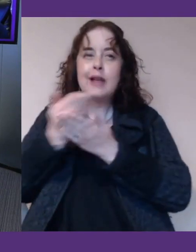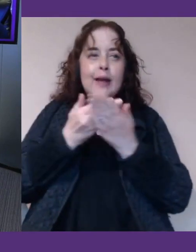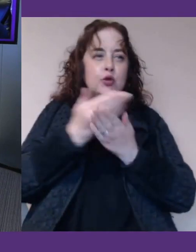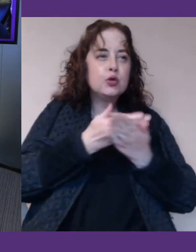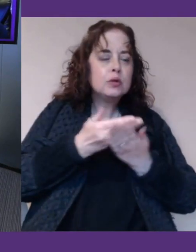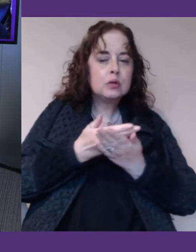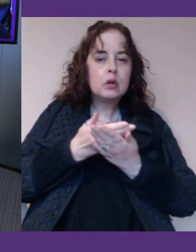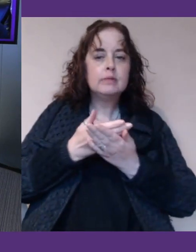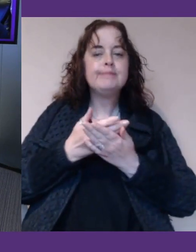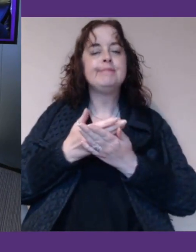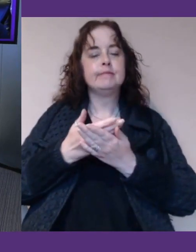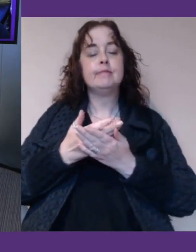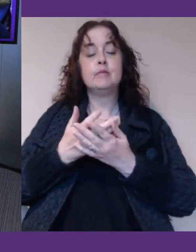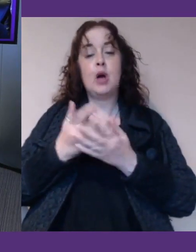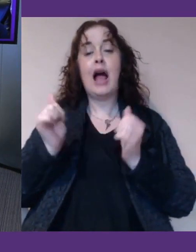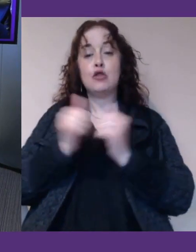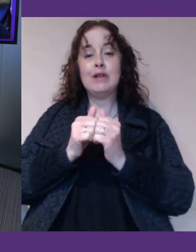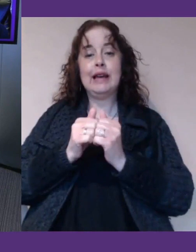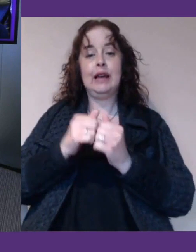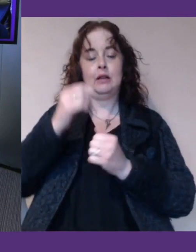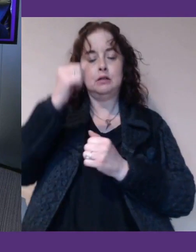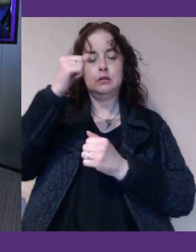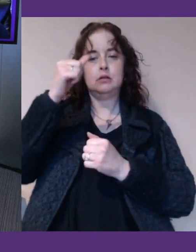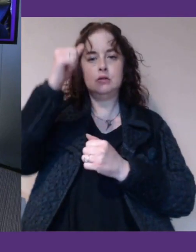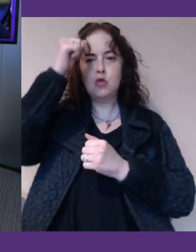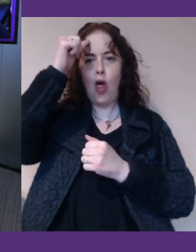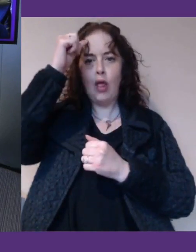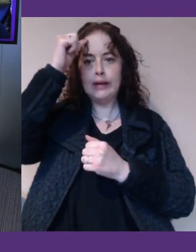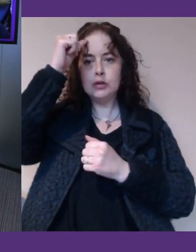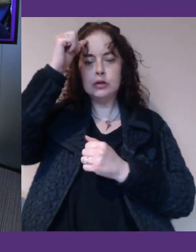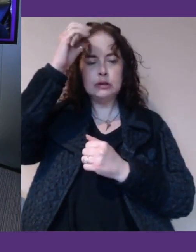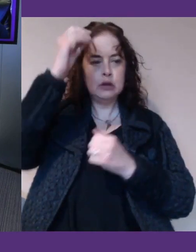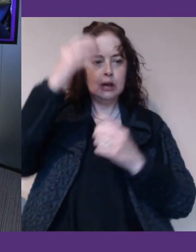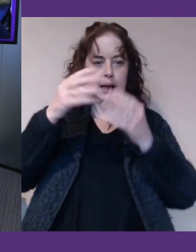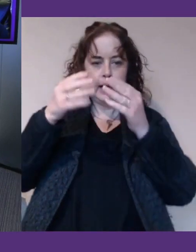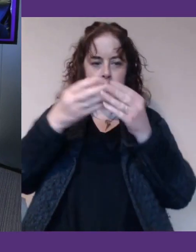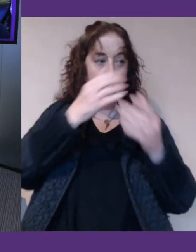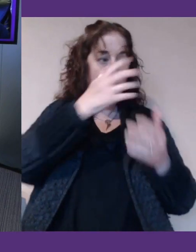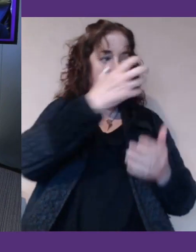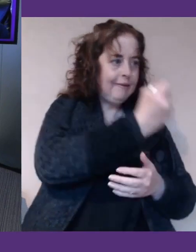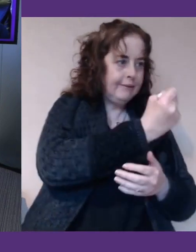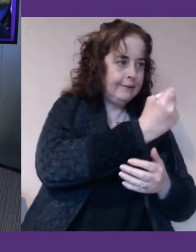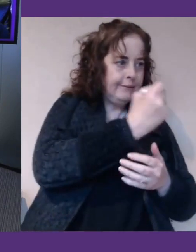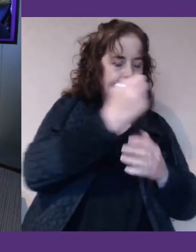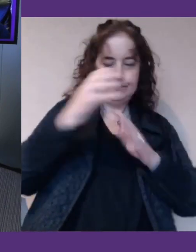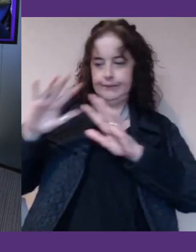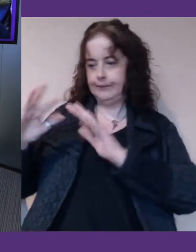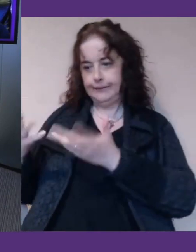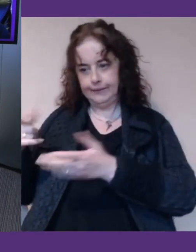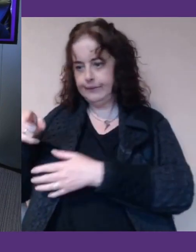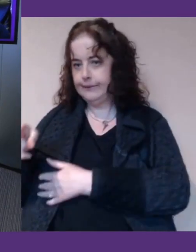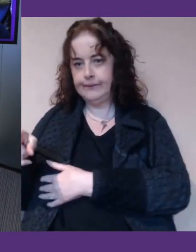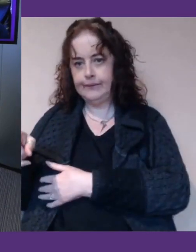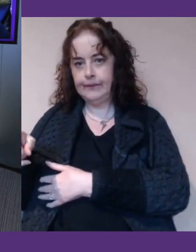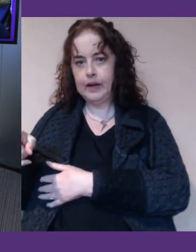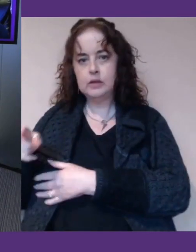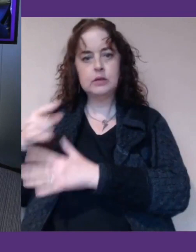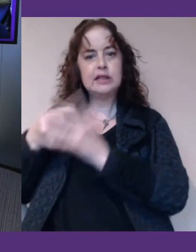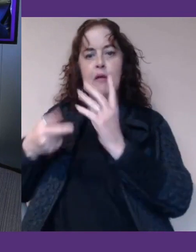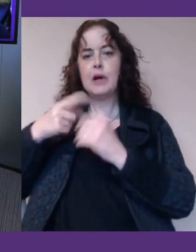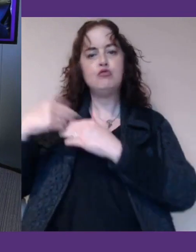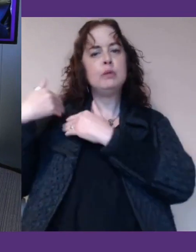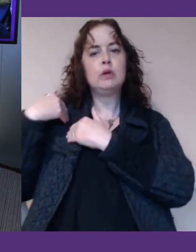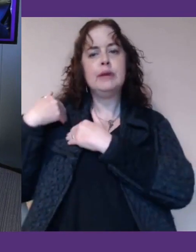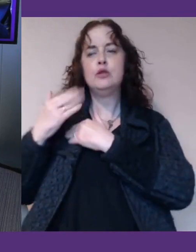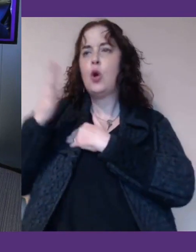think there is that knowledge gap. But the burden of responsibility shouldn't necessarily fall on the disabled person to go out and educate themselves, they should be made